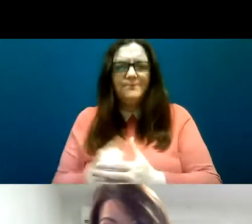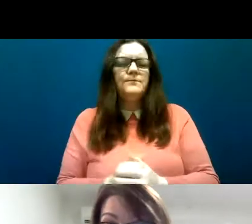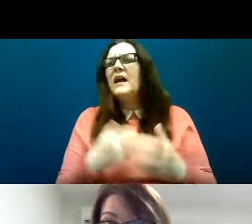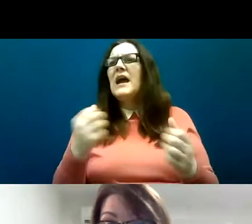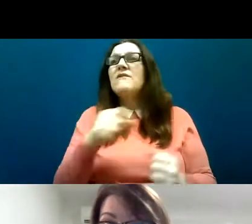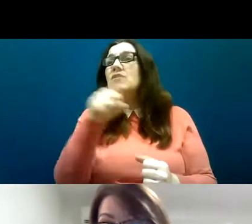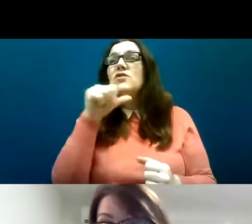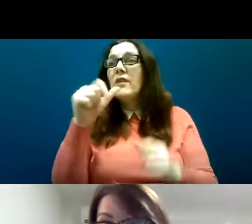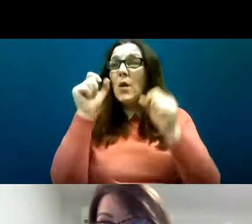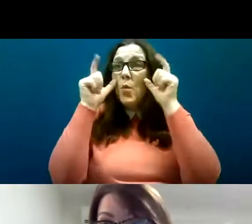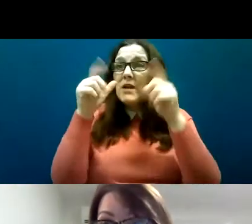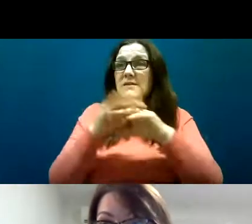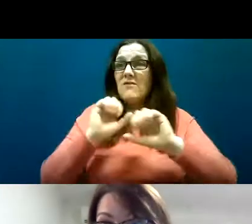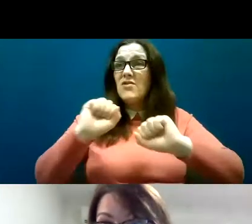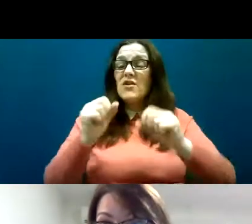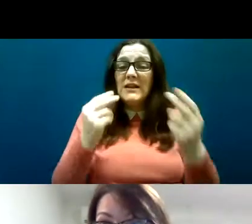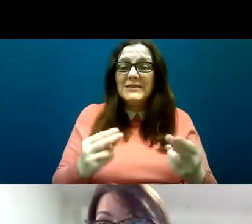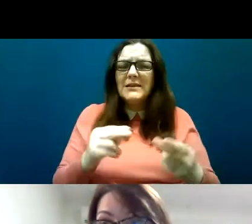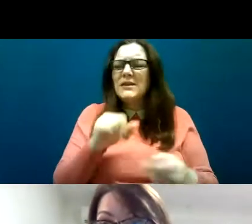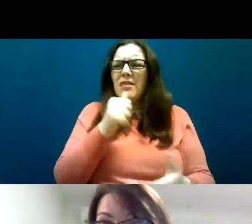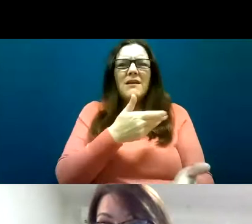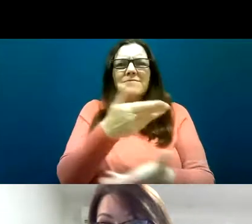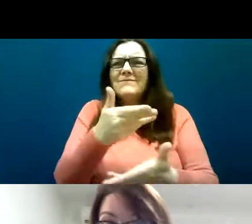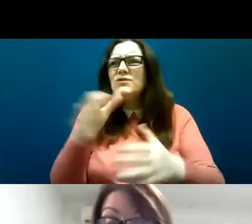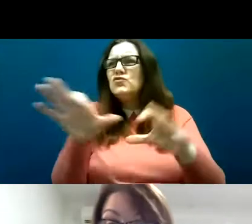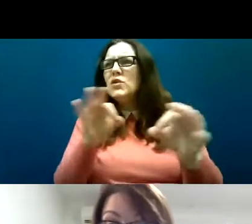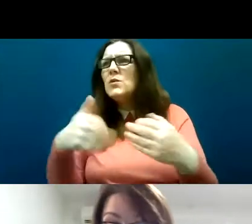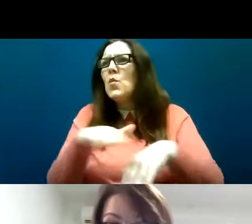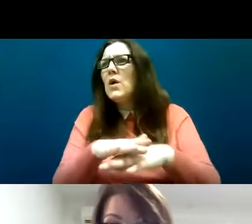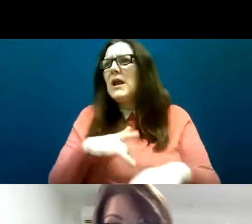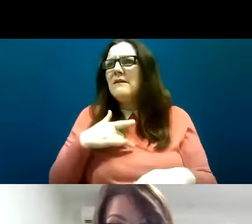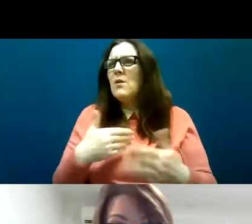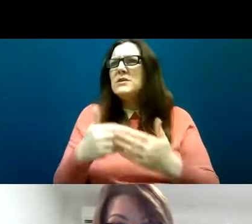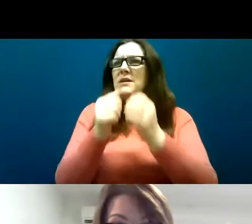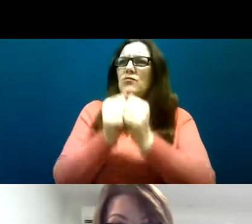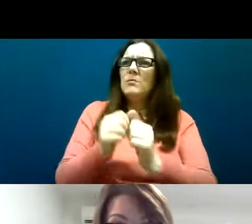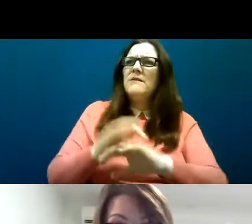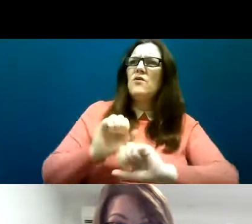And a lack of consultation and choice around where to live and what is appropriate.